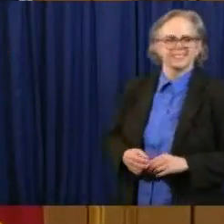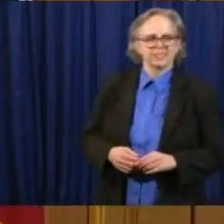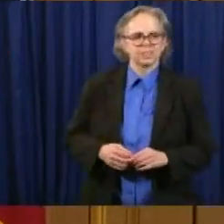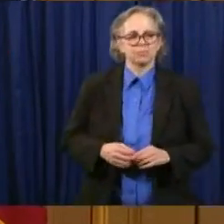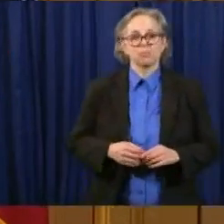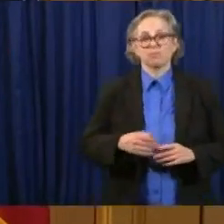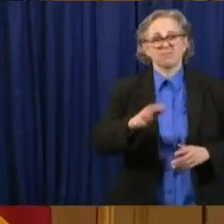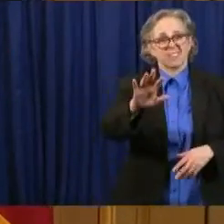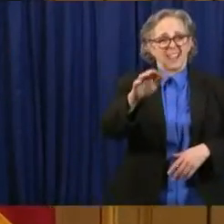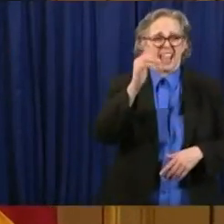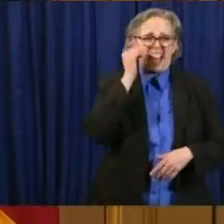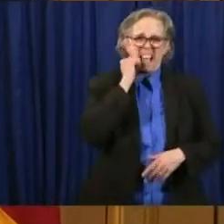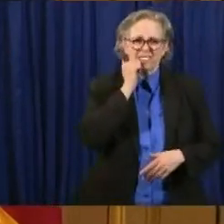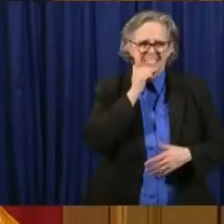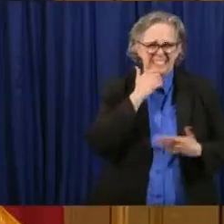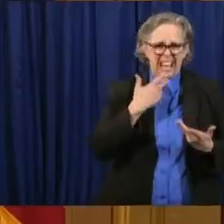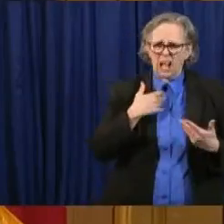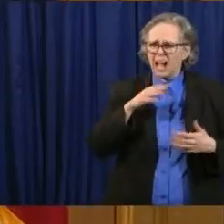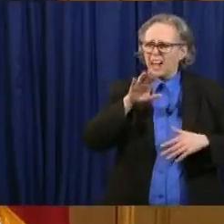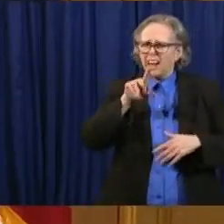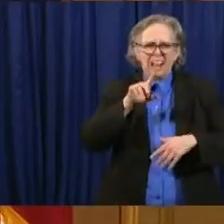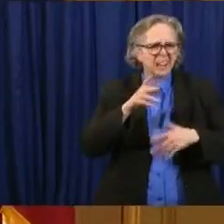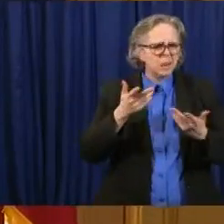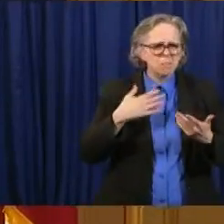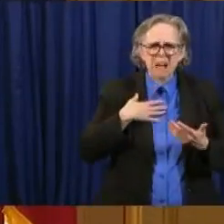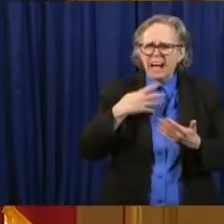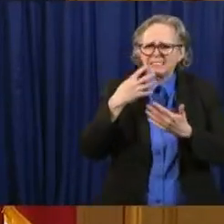there other prisoners that we can release?